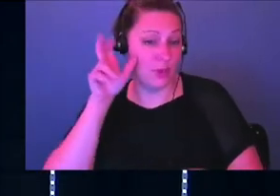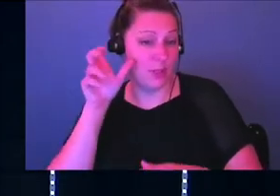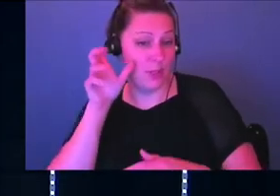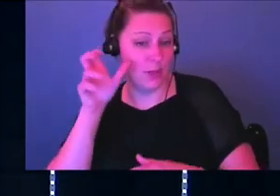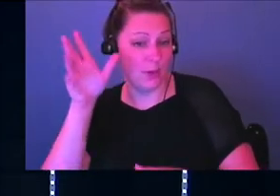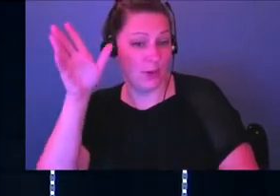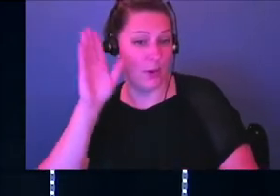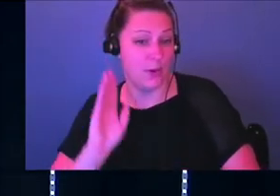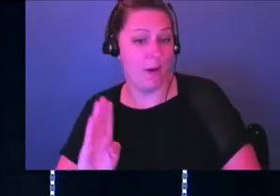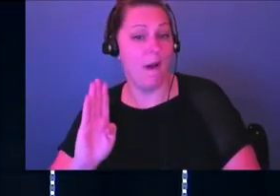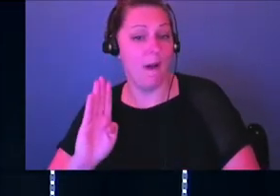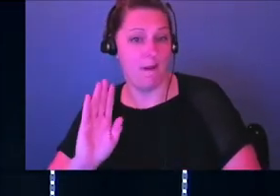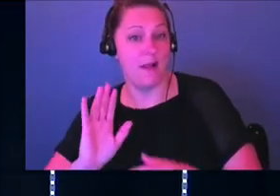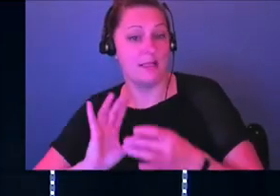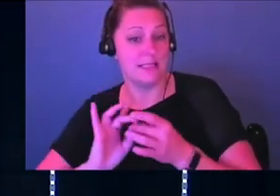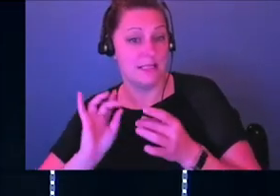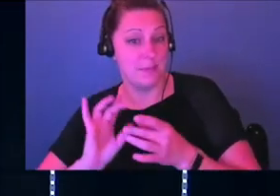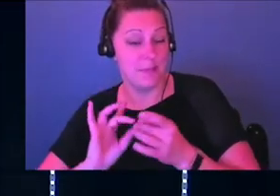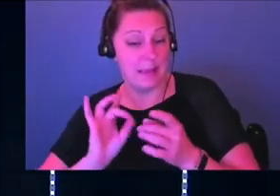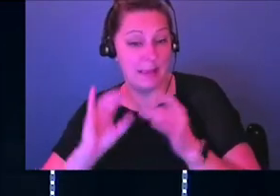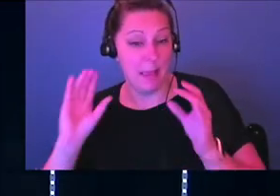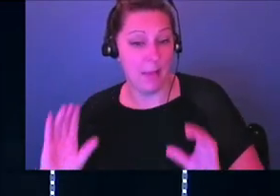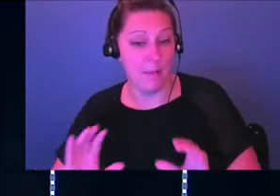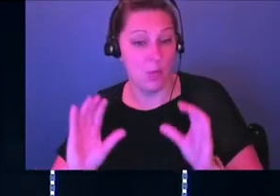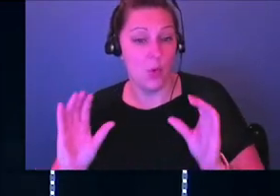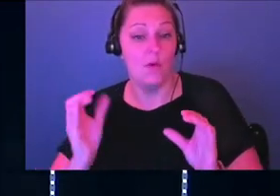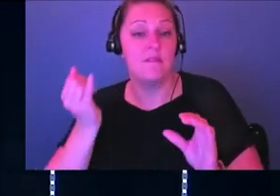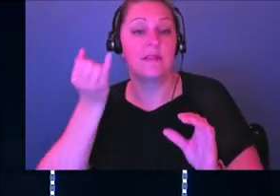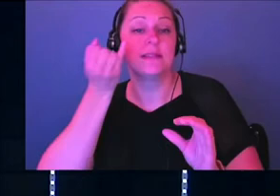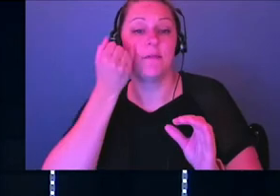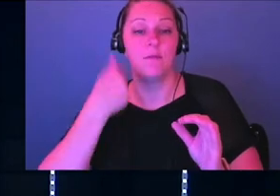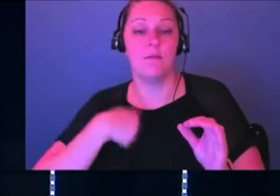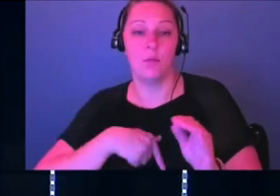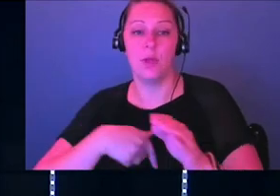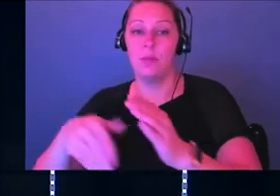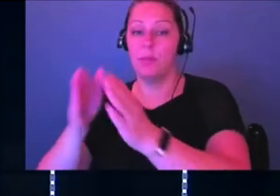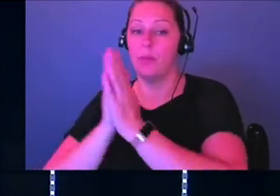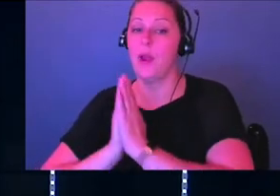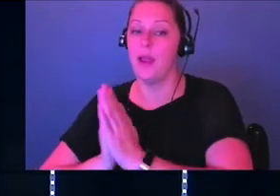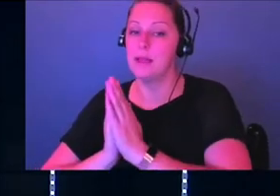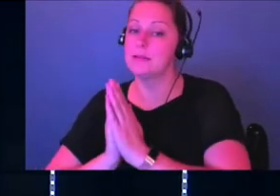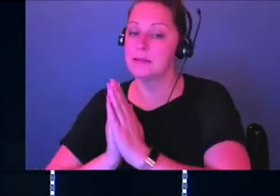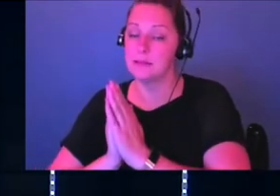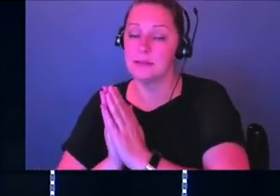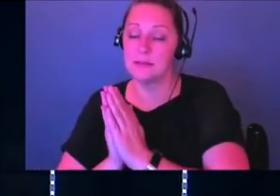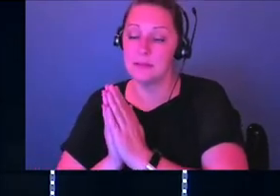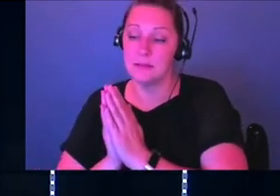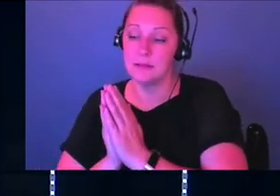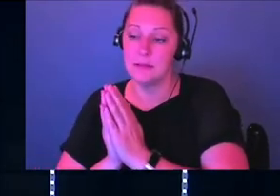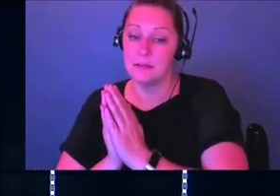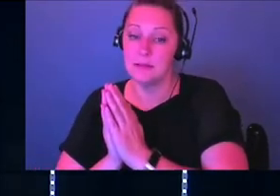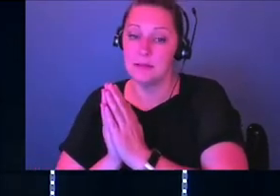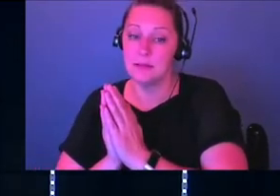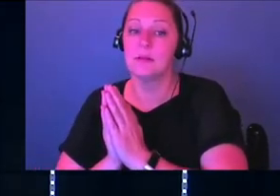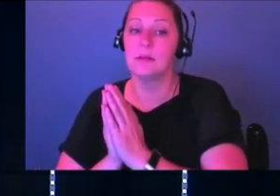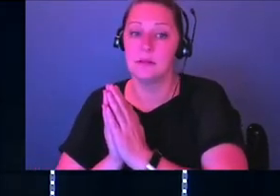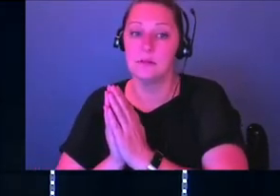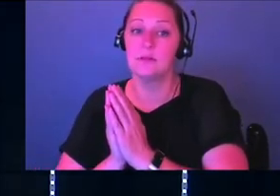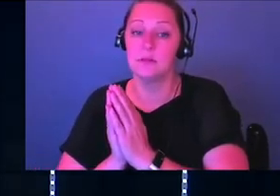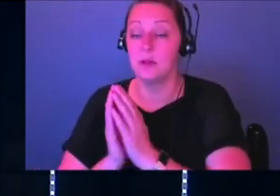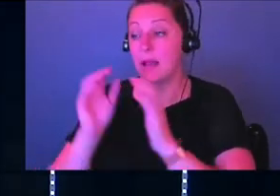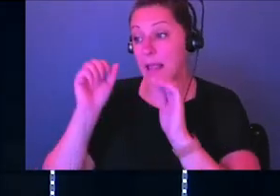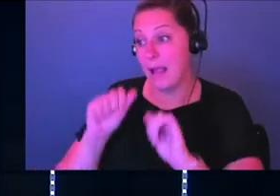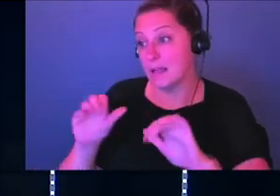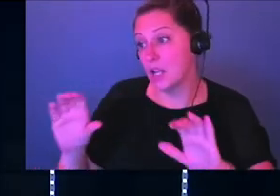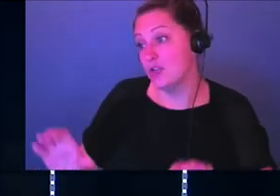speak and that we can, that he can move is if we first praise. Sometimes the only way that God is going to be able to do